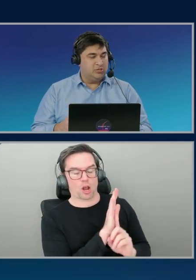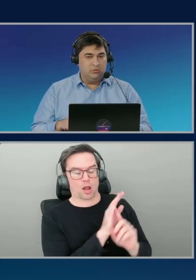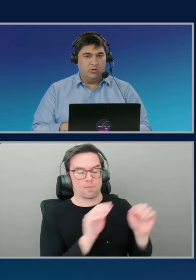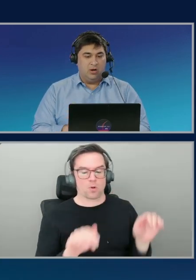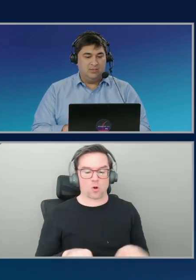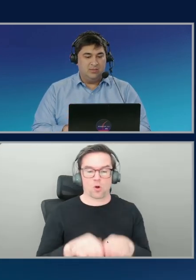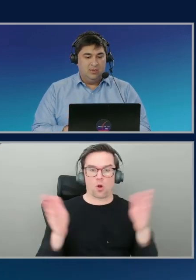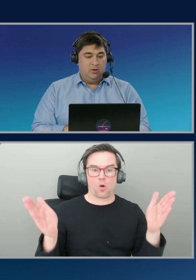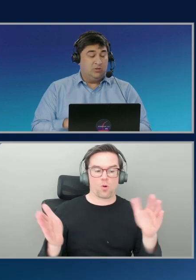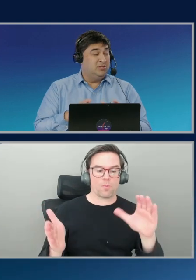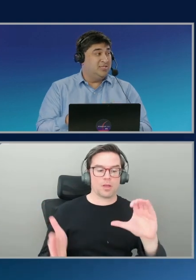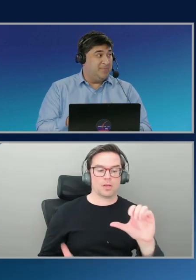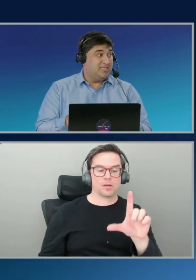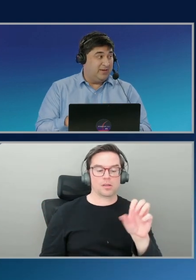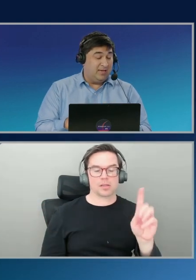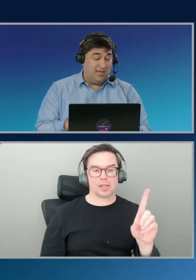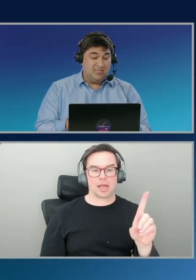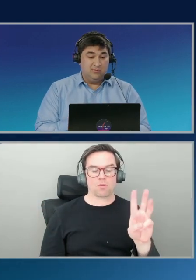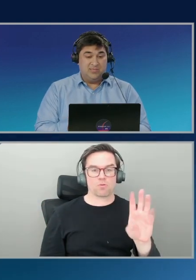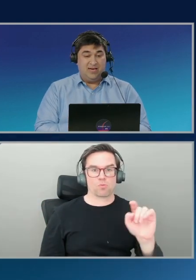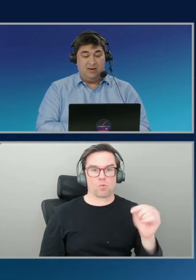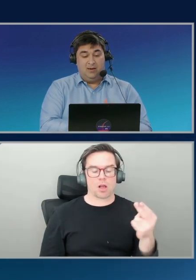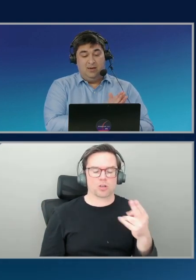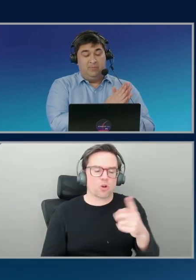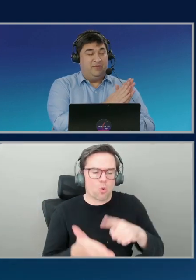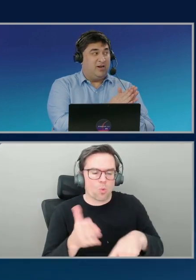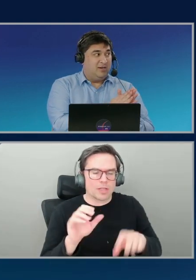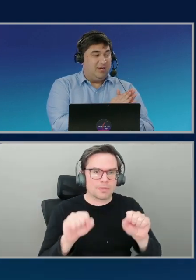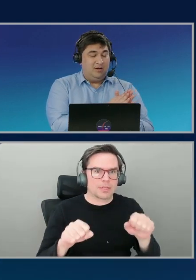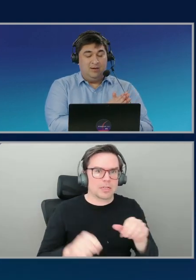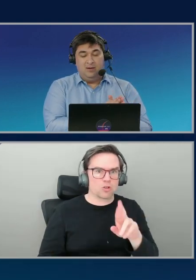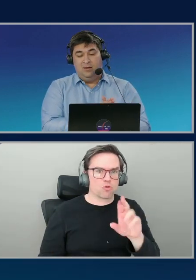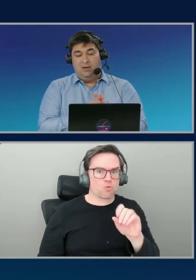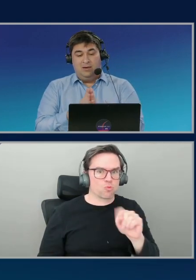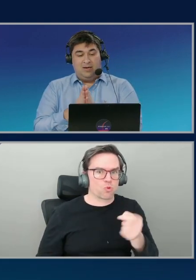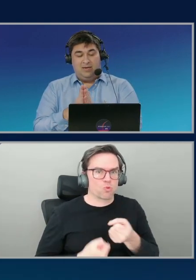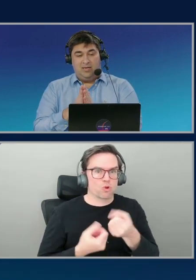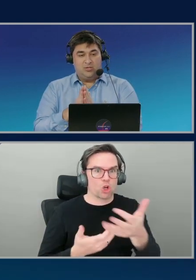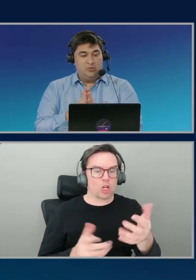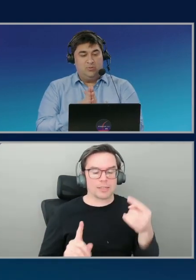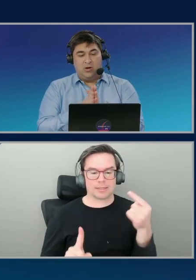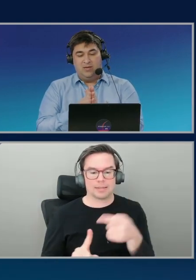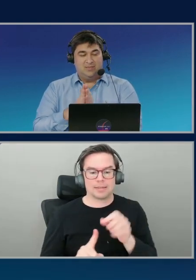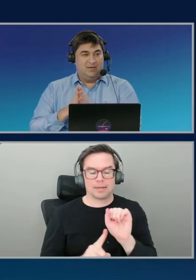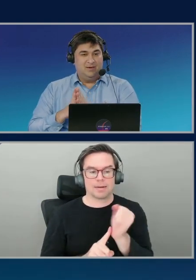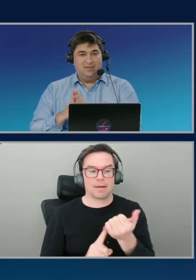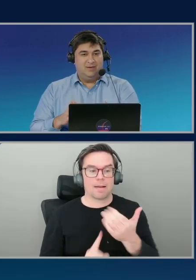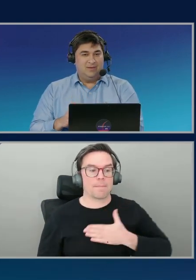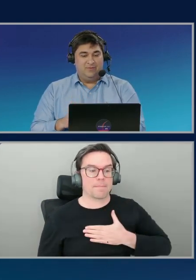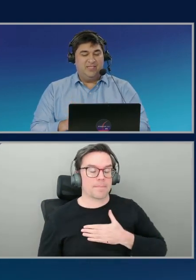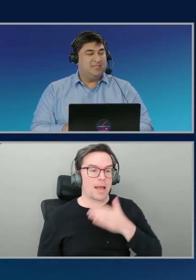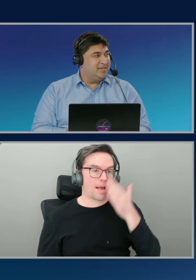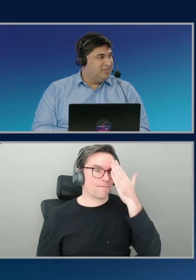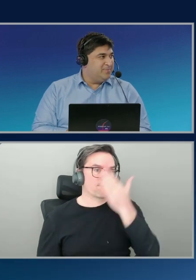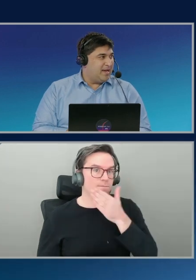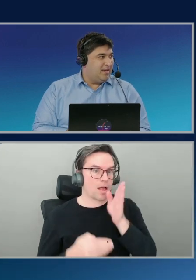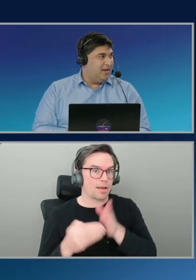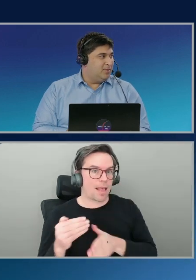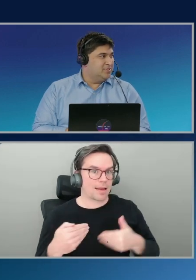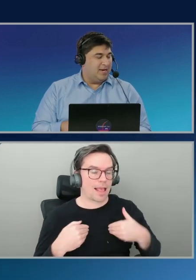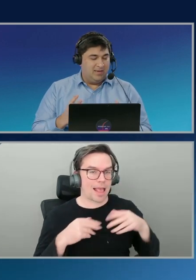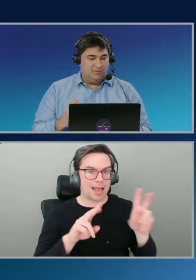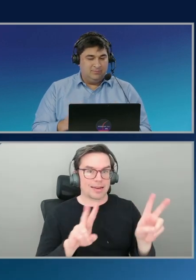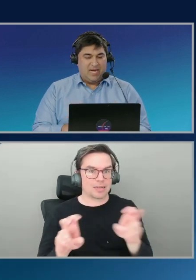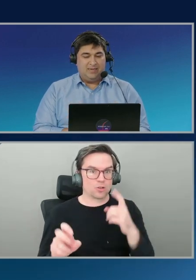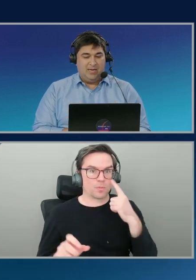the potential root cause, which in this specific case was that my front end had an issue because the the visit service backing